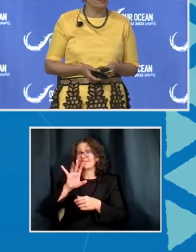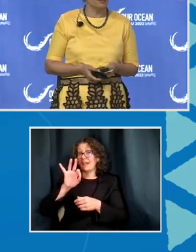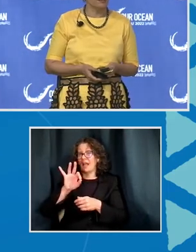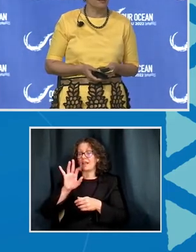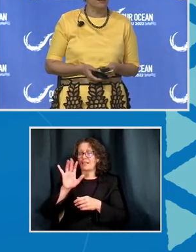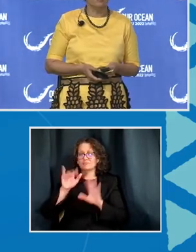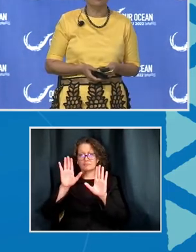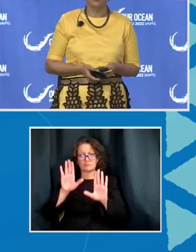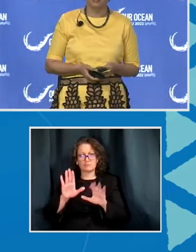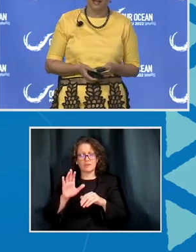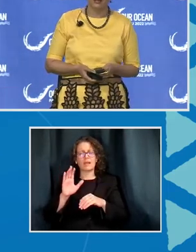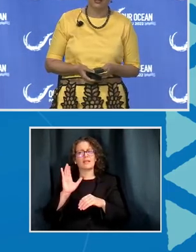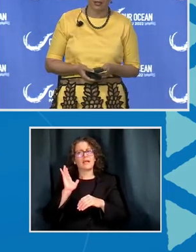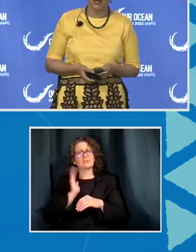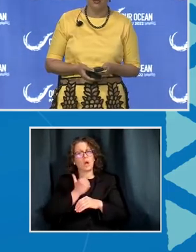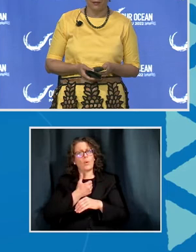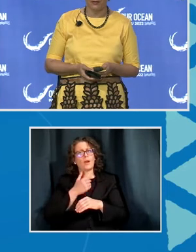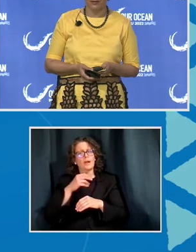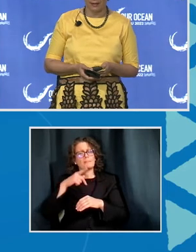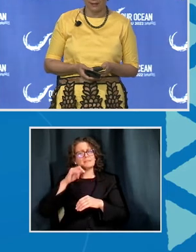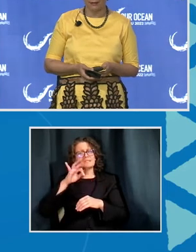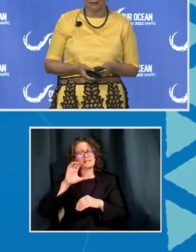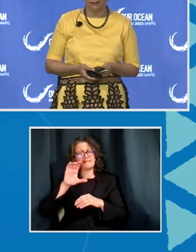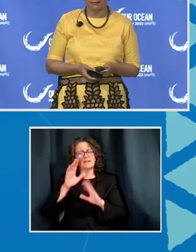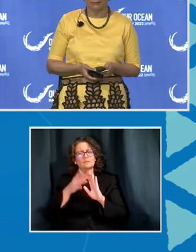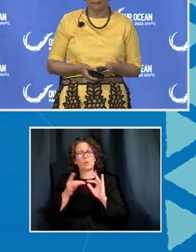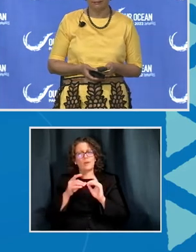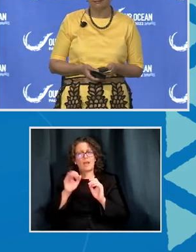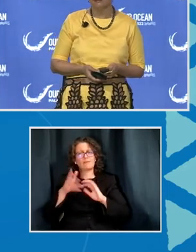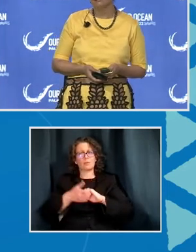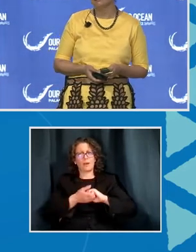cooperation that I would like to share with you today.